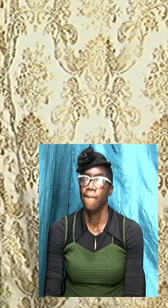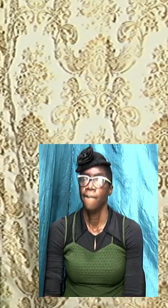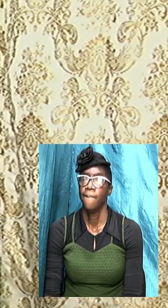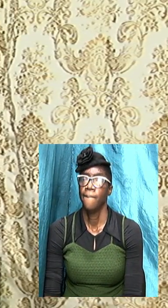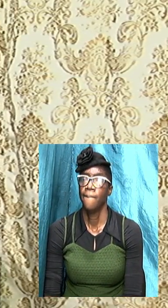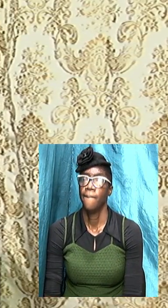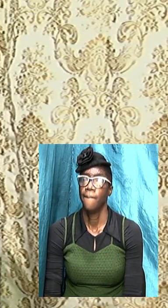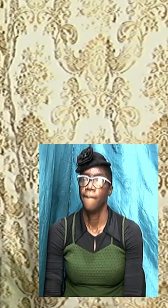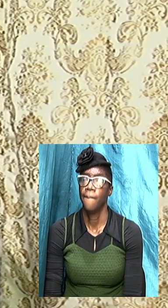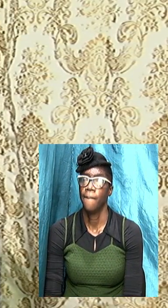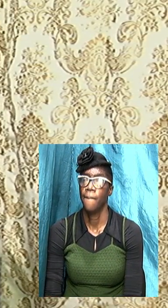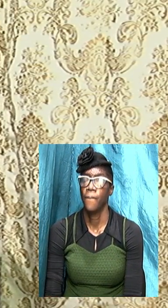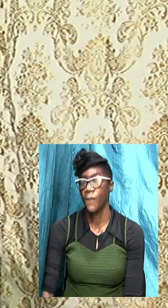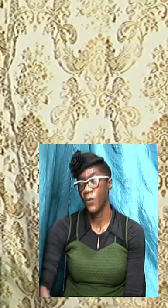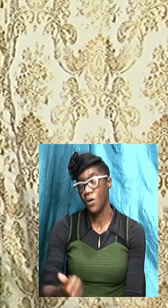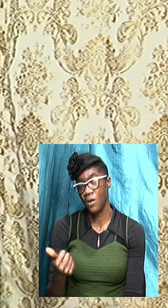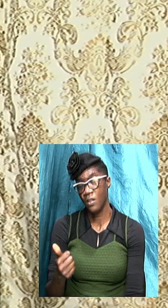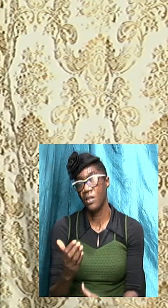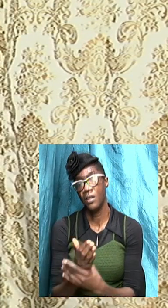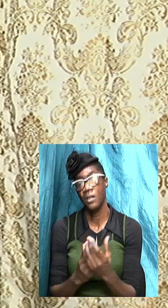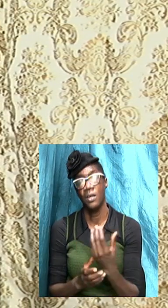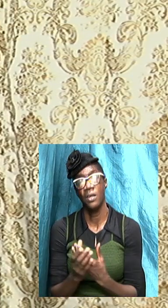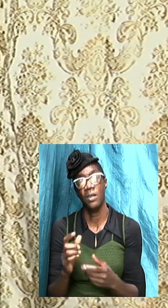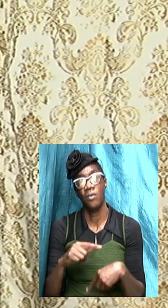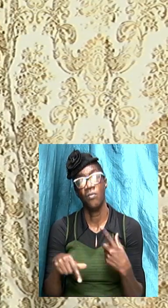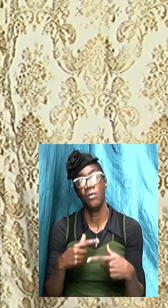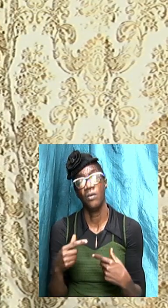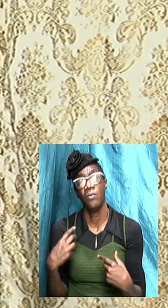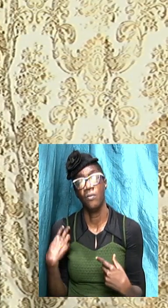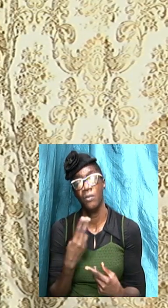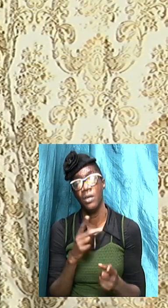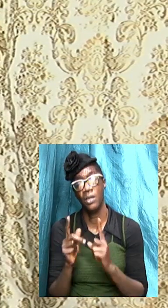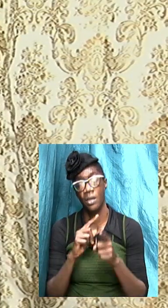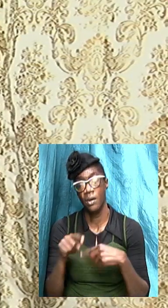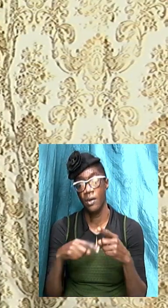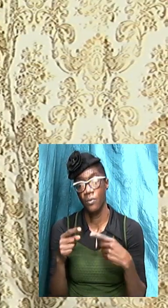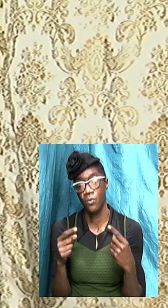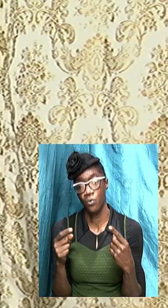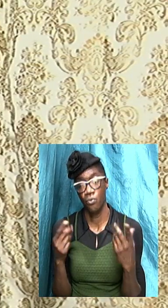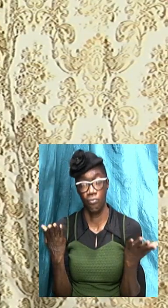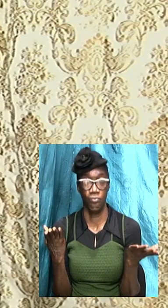on the other hand when we talk about